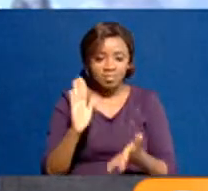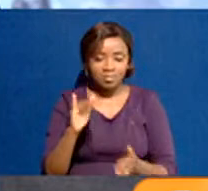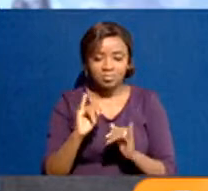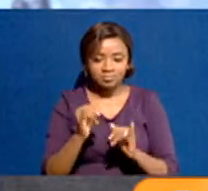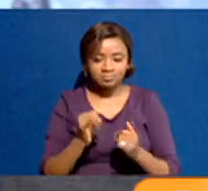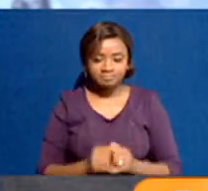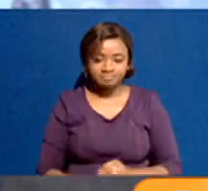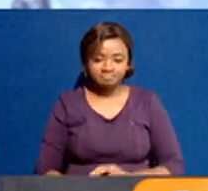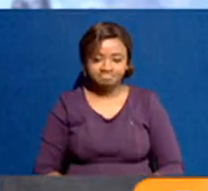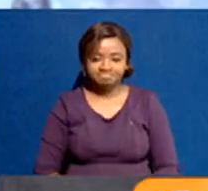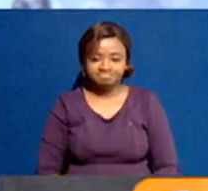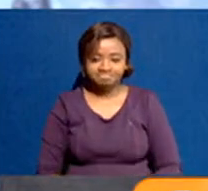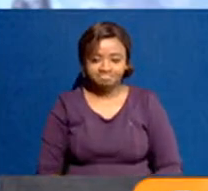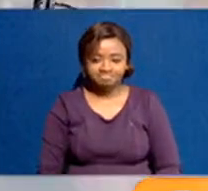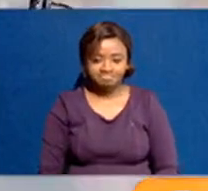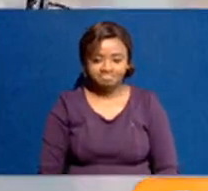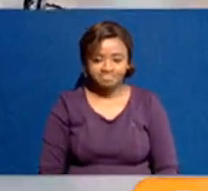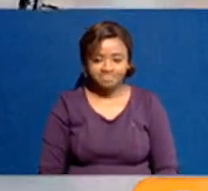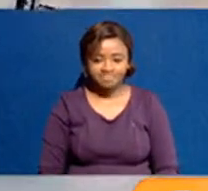We'll be right back.